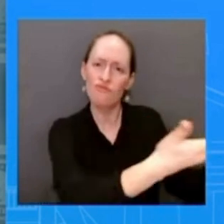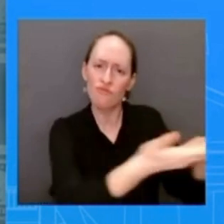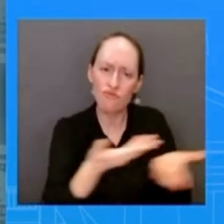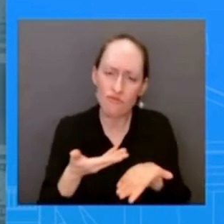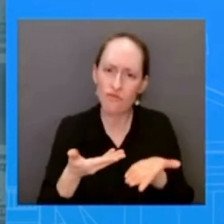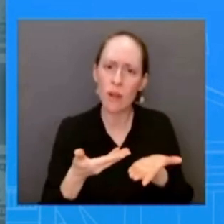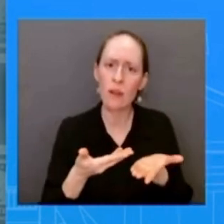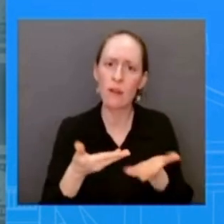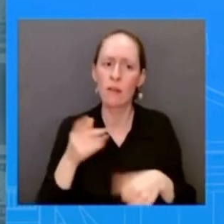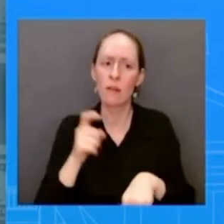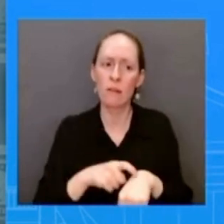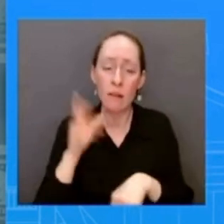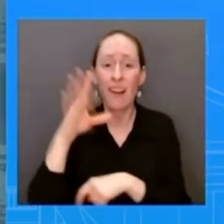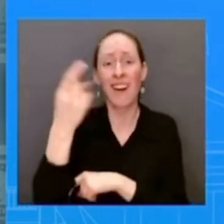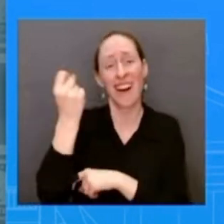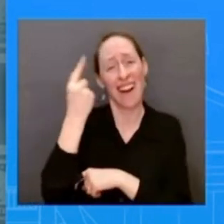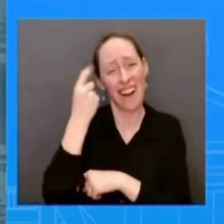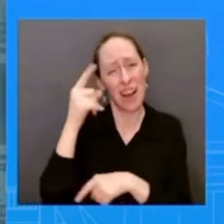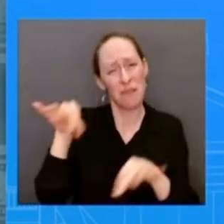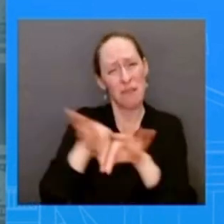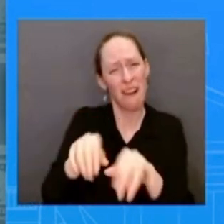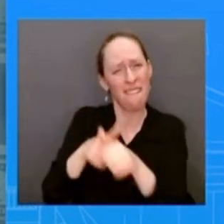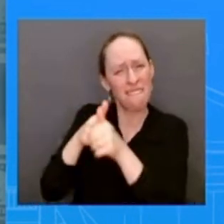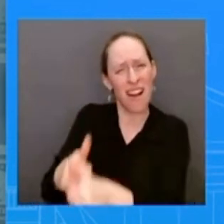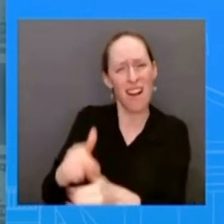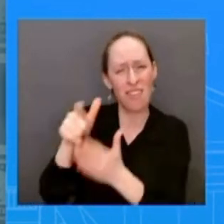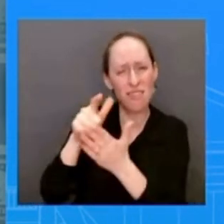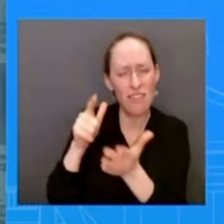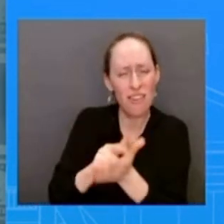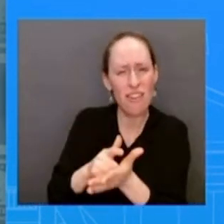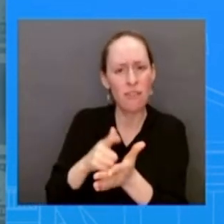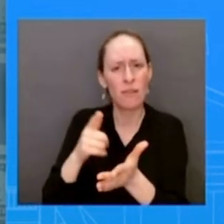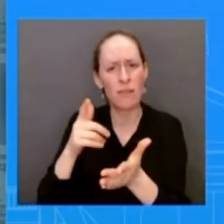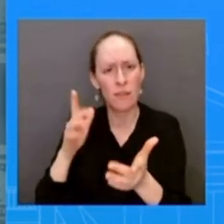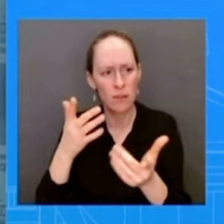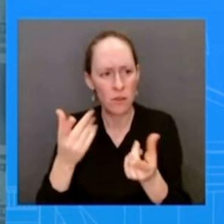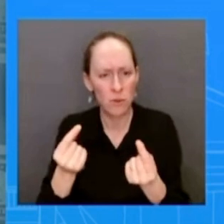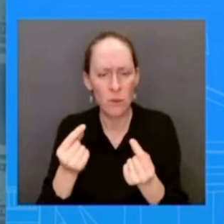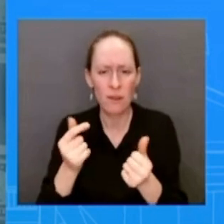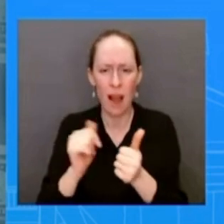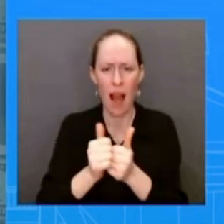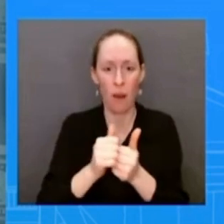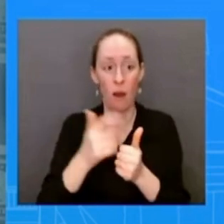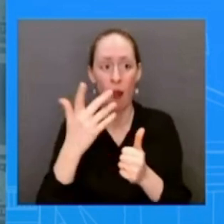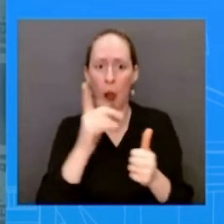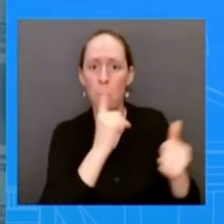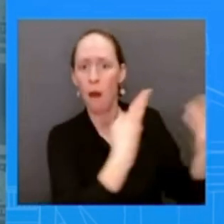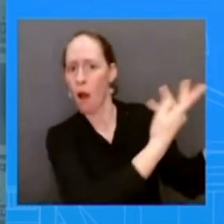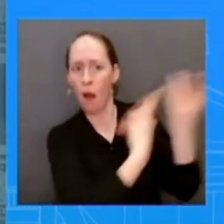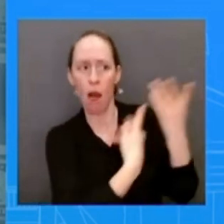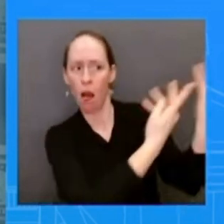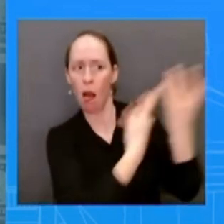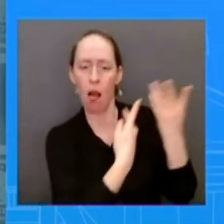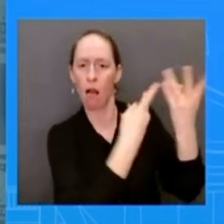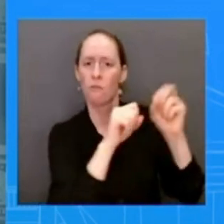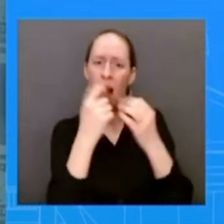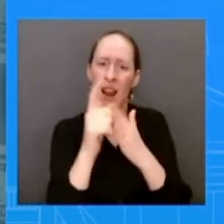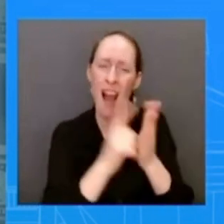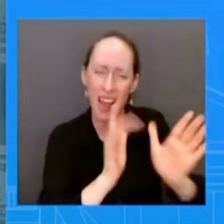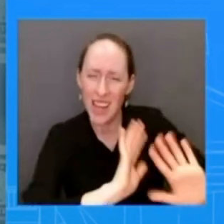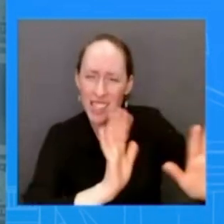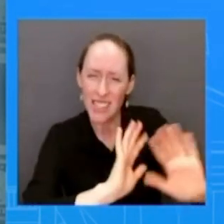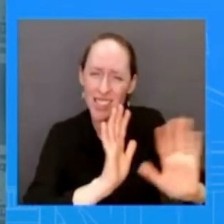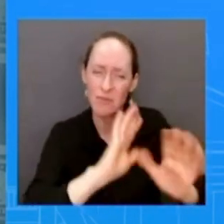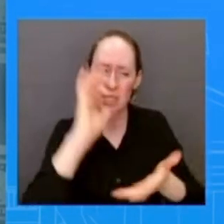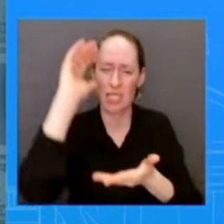uh don't have anything more specifics on that on on the deterrence language that you're uh asking me about but we're what we're going to do is put forth